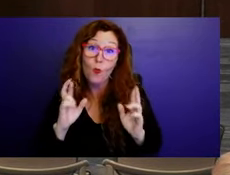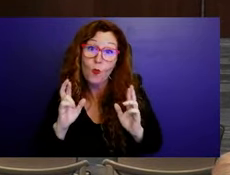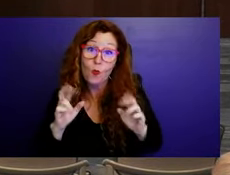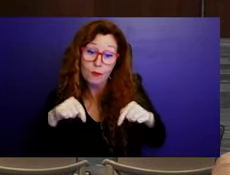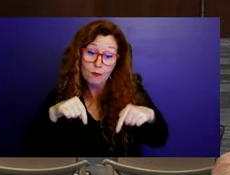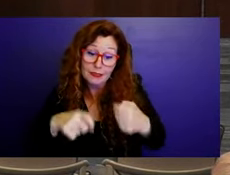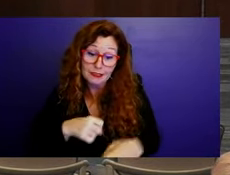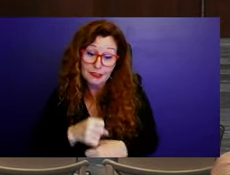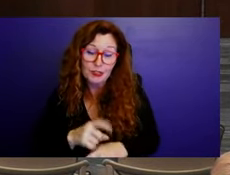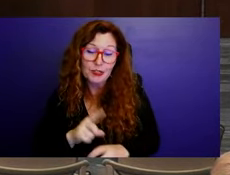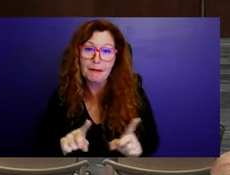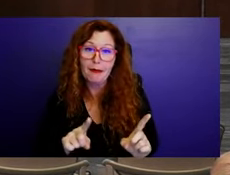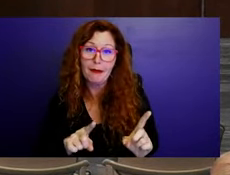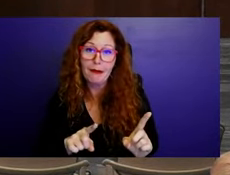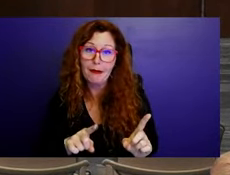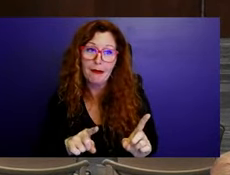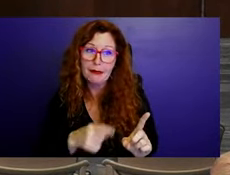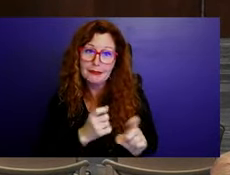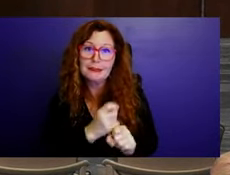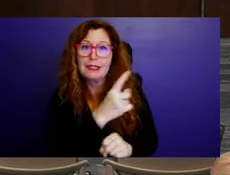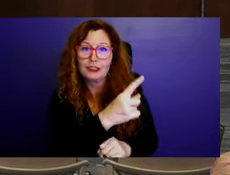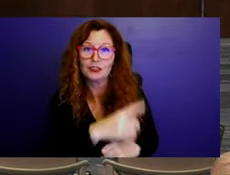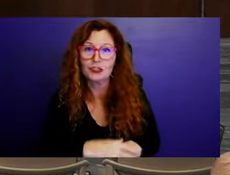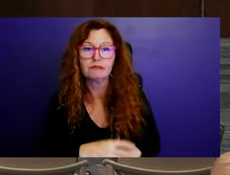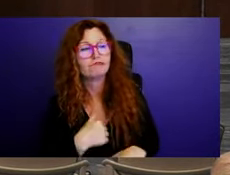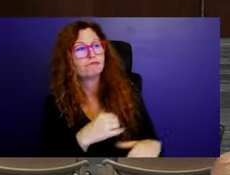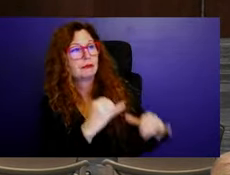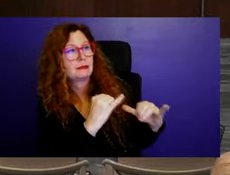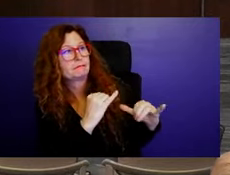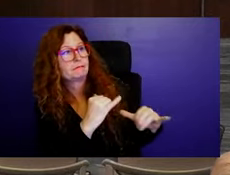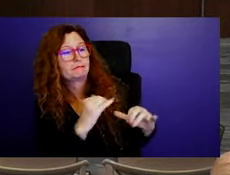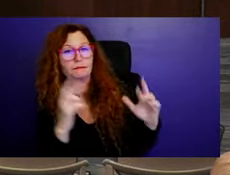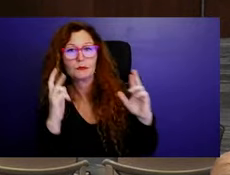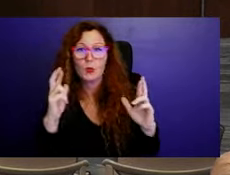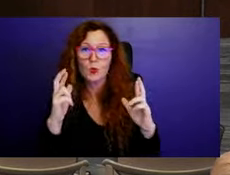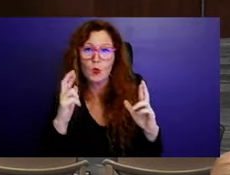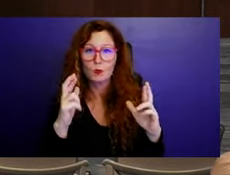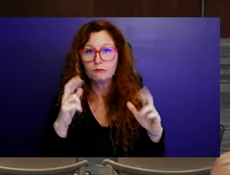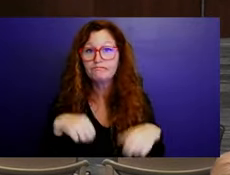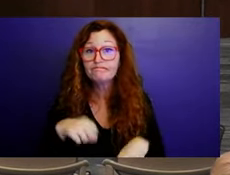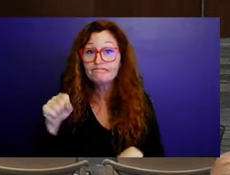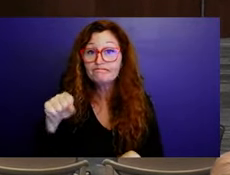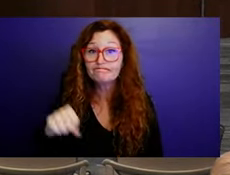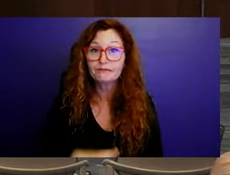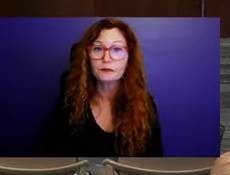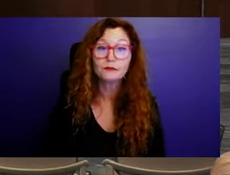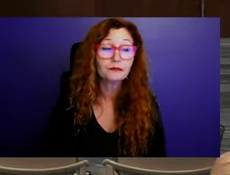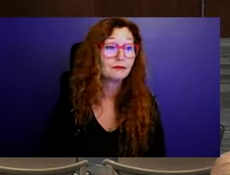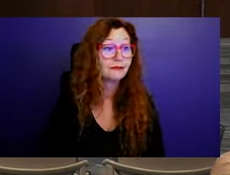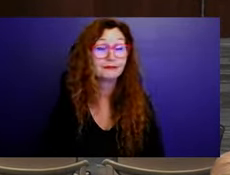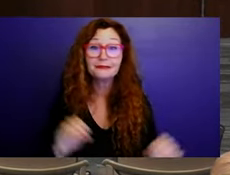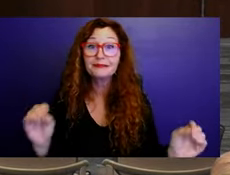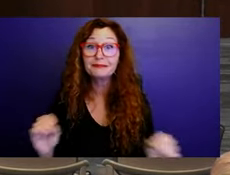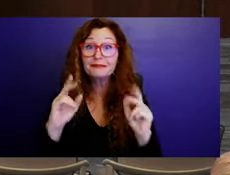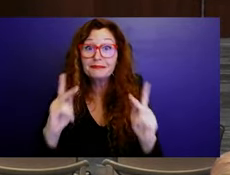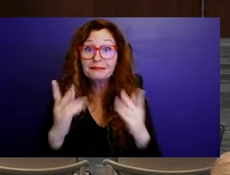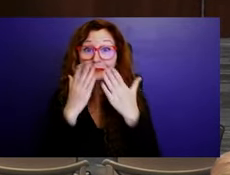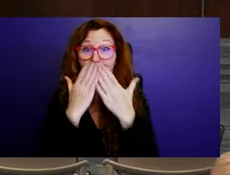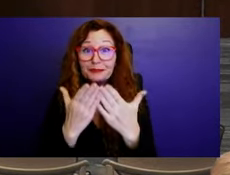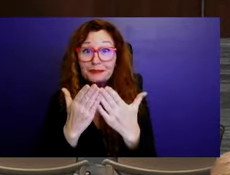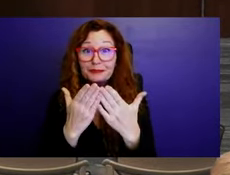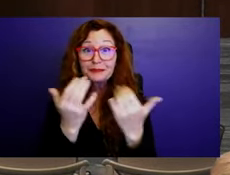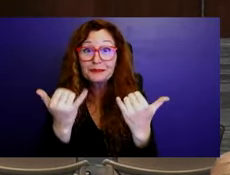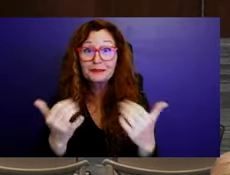Yeah. Likewise, that is my intention. Hopefully I'll be able to make it this year. All right. Thank you so much, everybody. We are now moving on